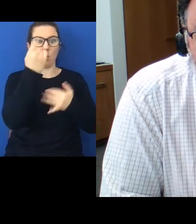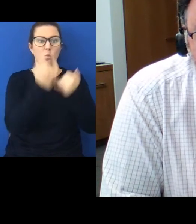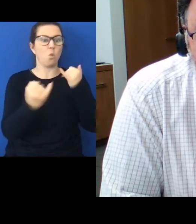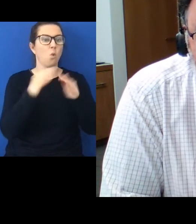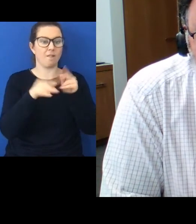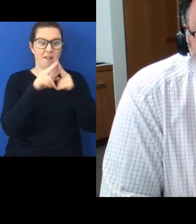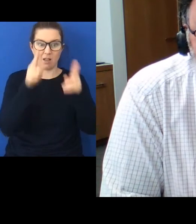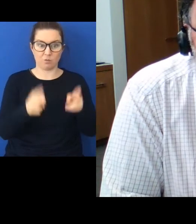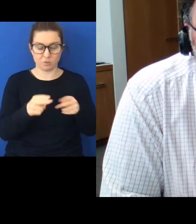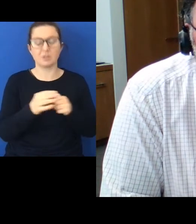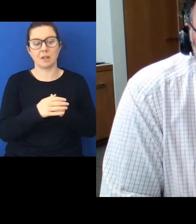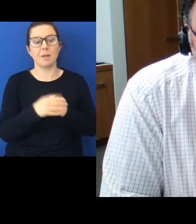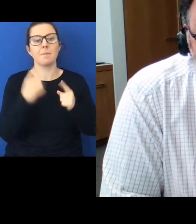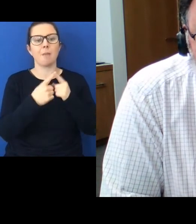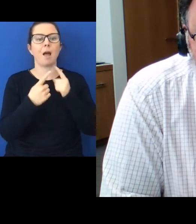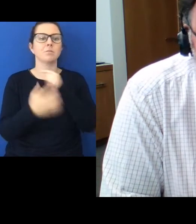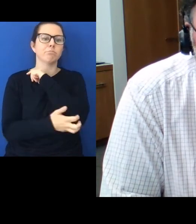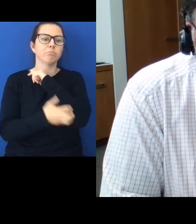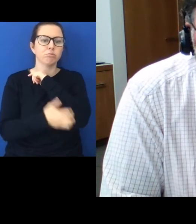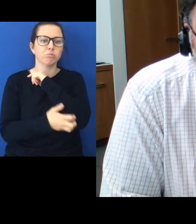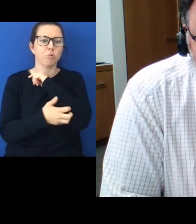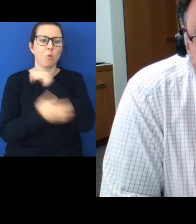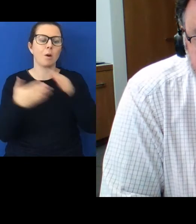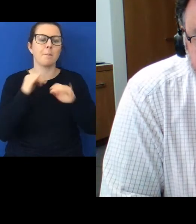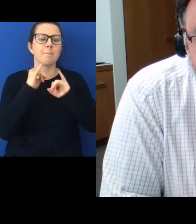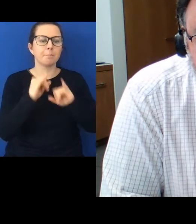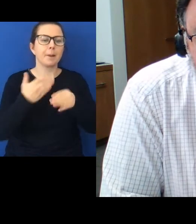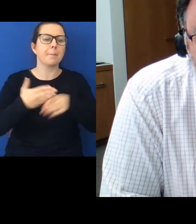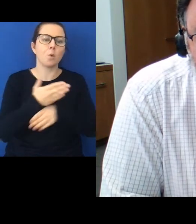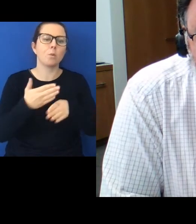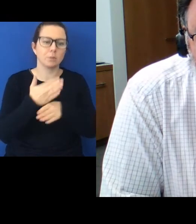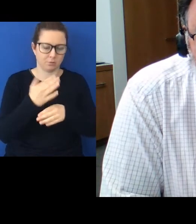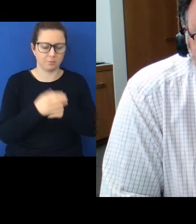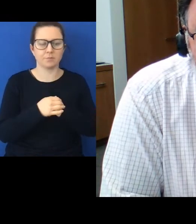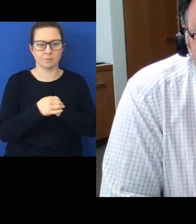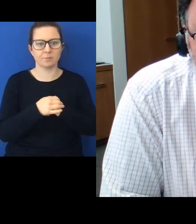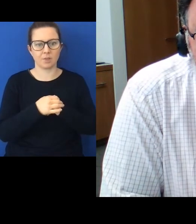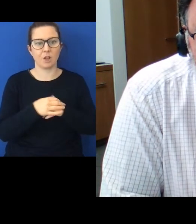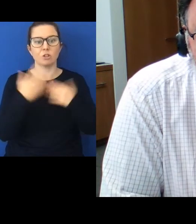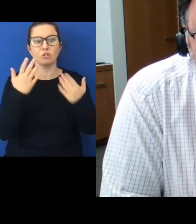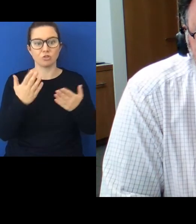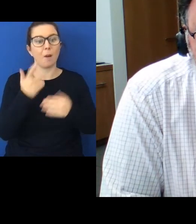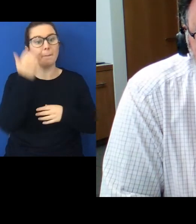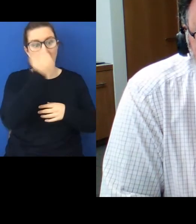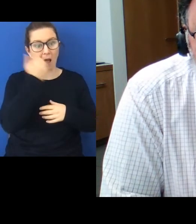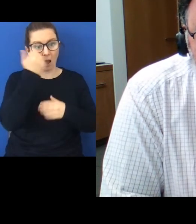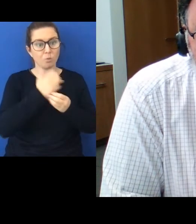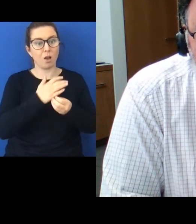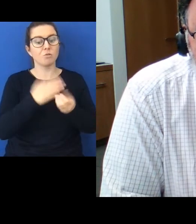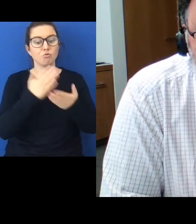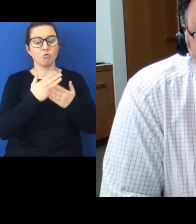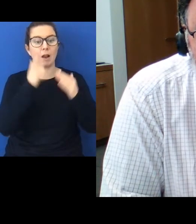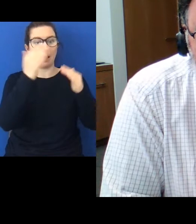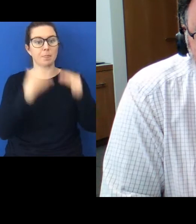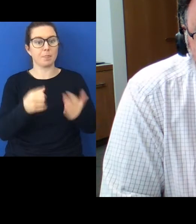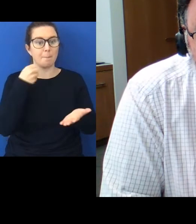and poor unemployment, poor employment. So, Māori are generally speaking at the bottom of the social